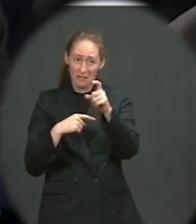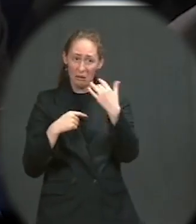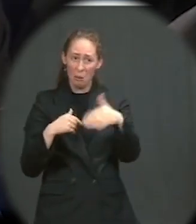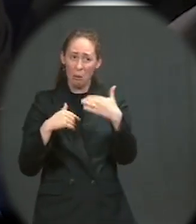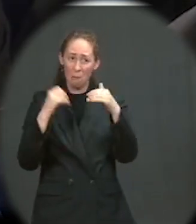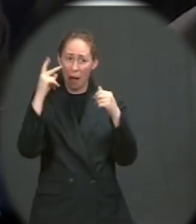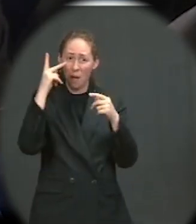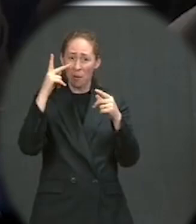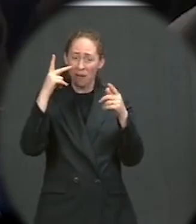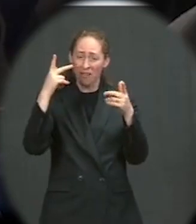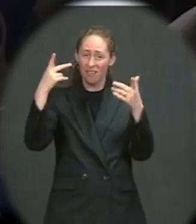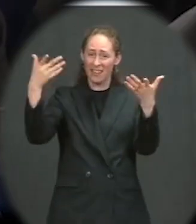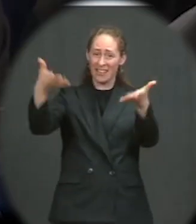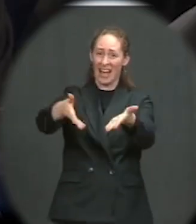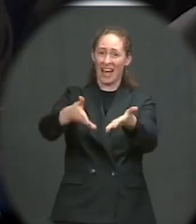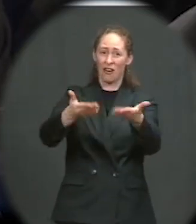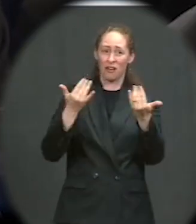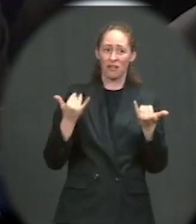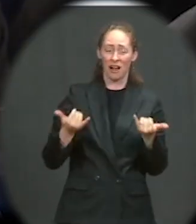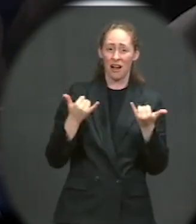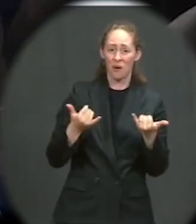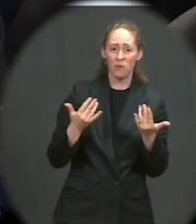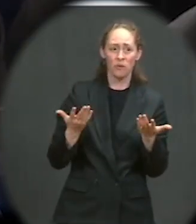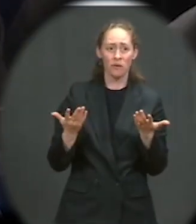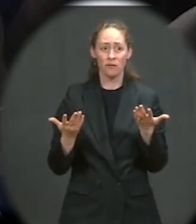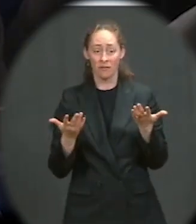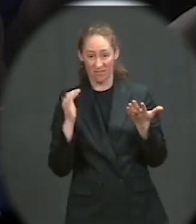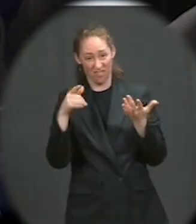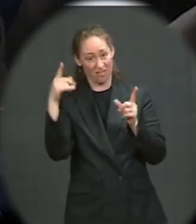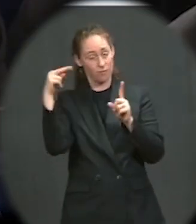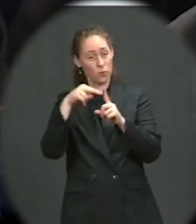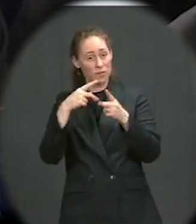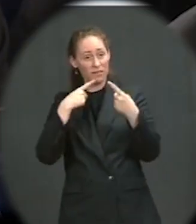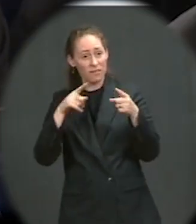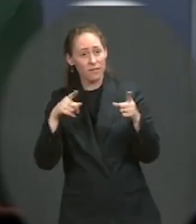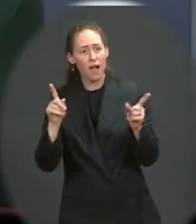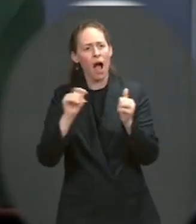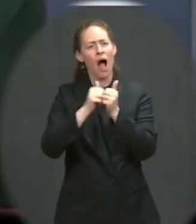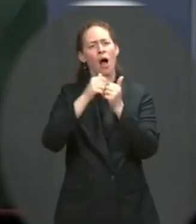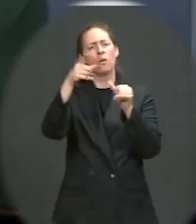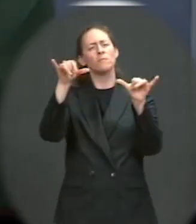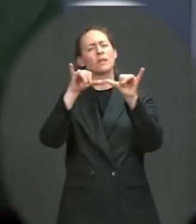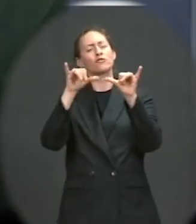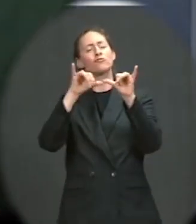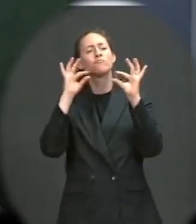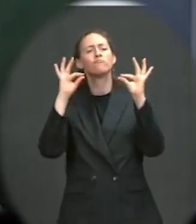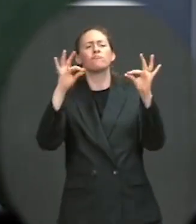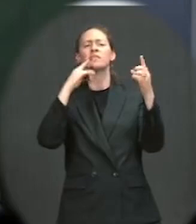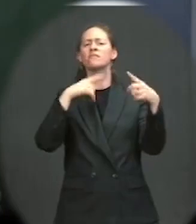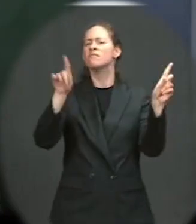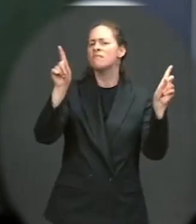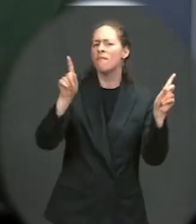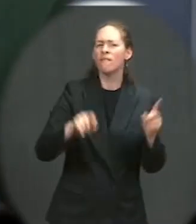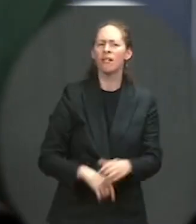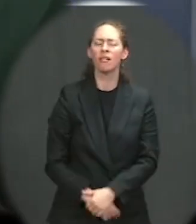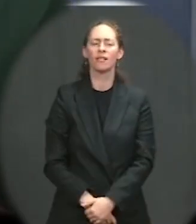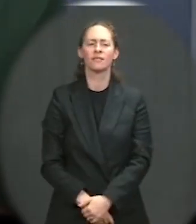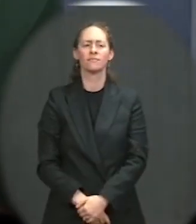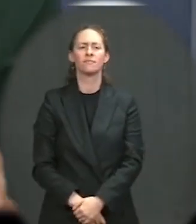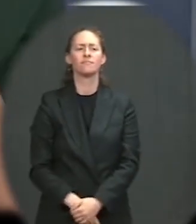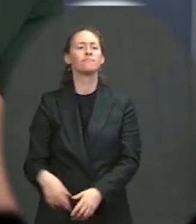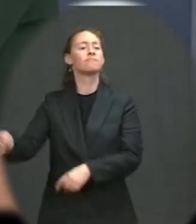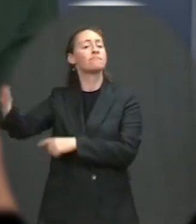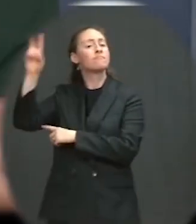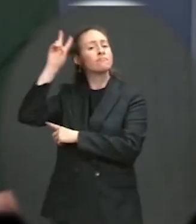with the diplomatic efforts there. Has that been successful? And how are you measuring that success? Well, first, think the vice president has made a number of announcements